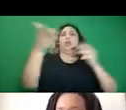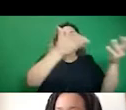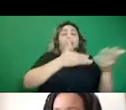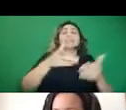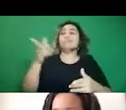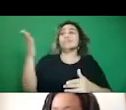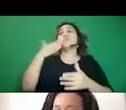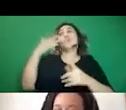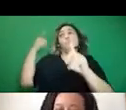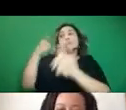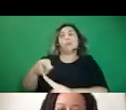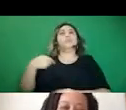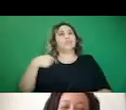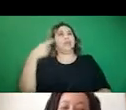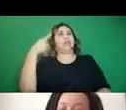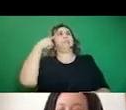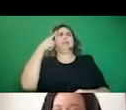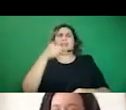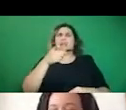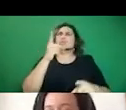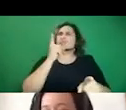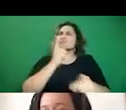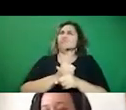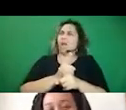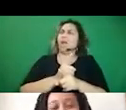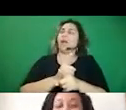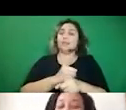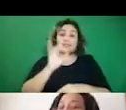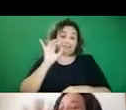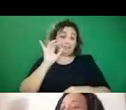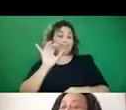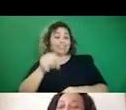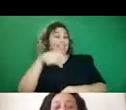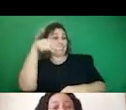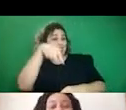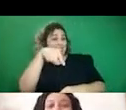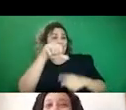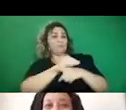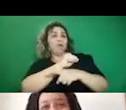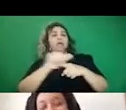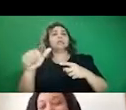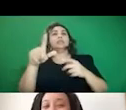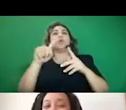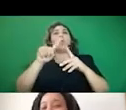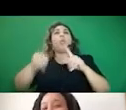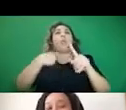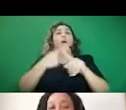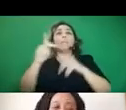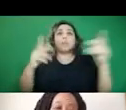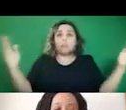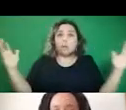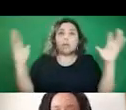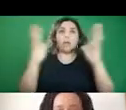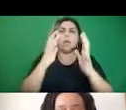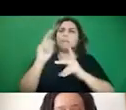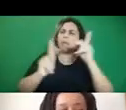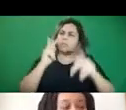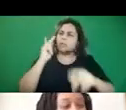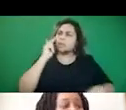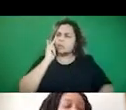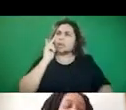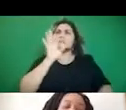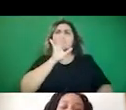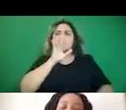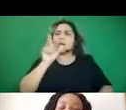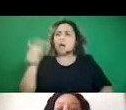good point. That's what this exercise is all about. And when you do it in person, people are like moving around as you're talking, you